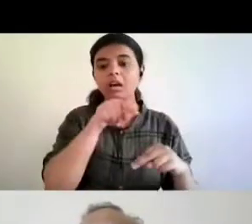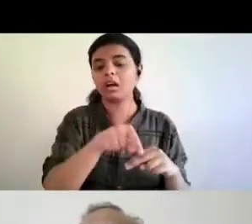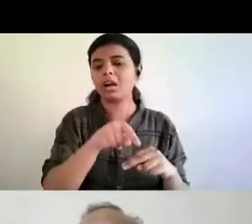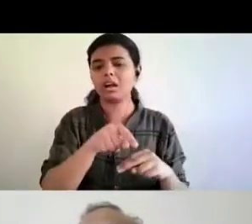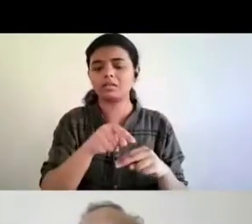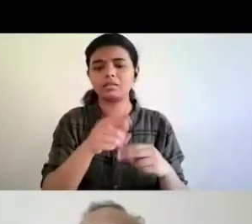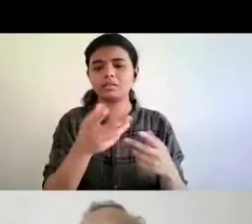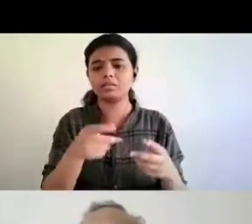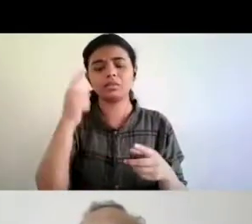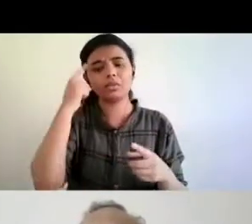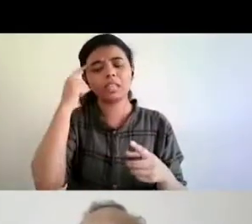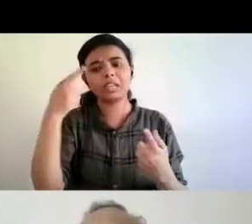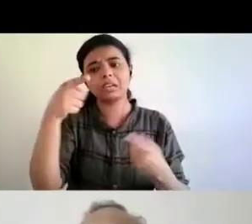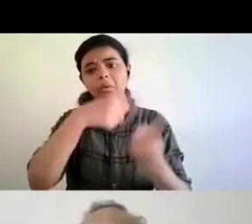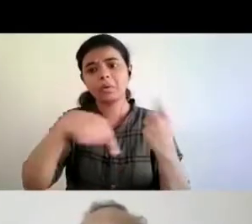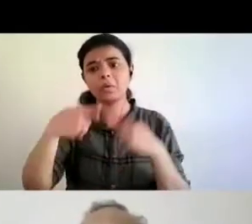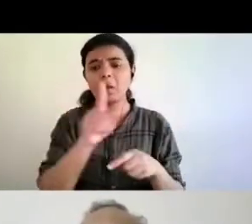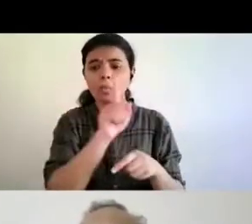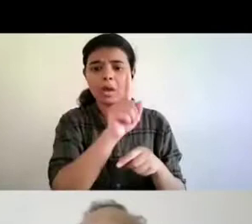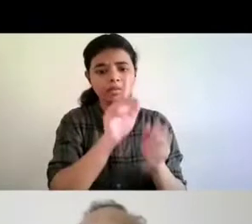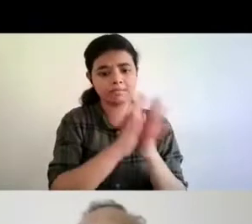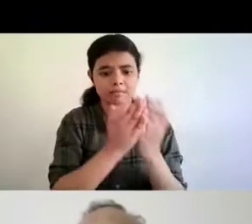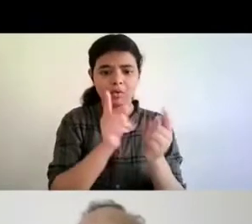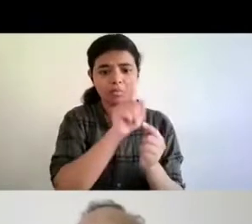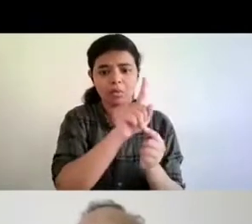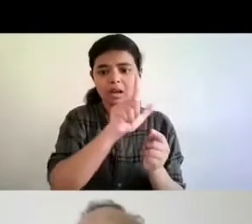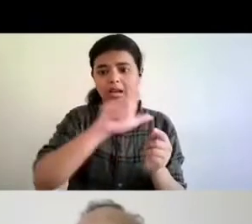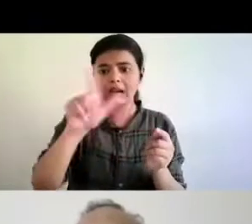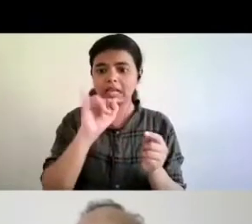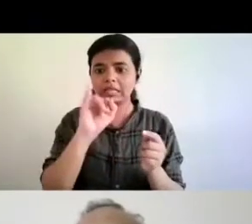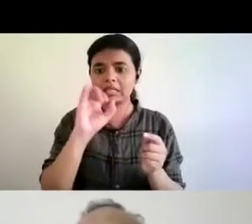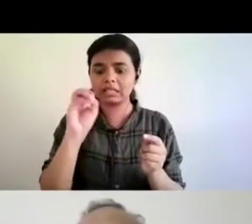it was not allowed to exchange an